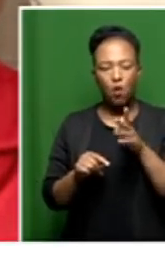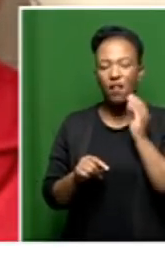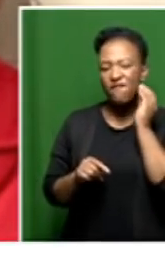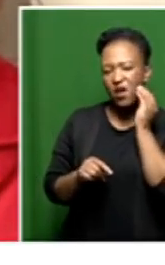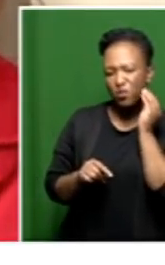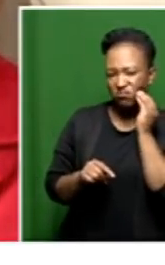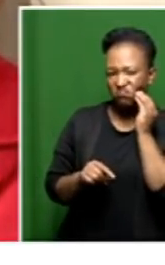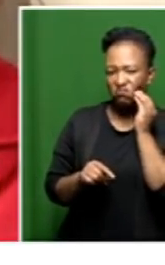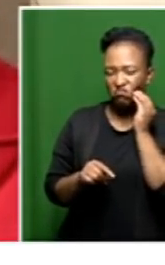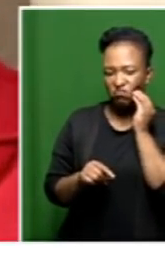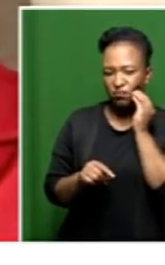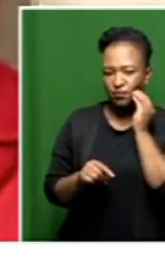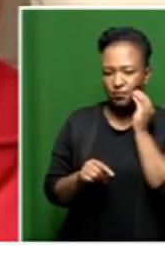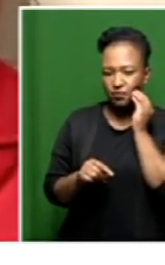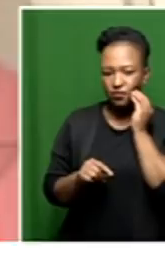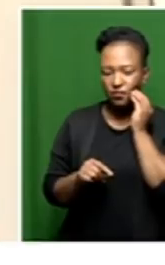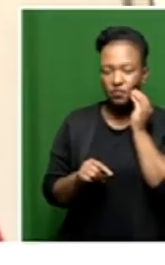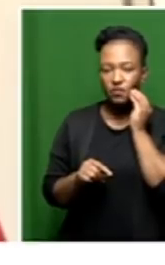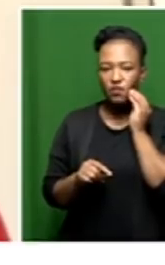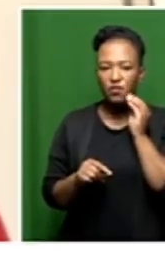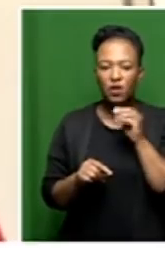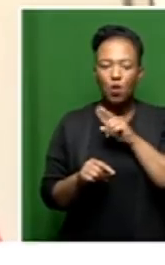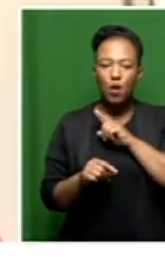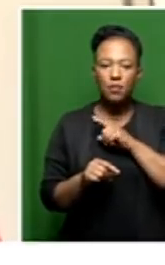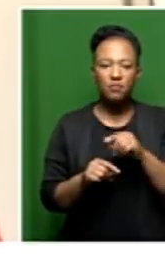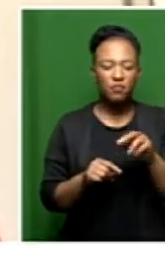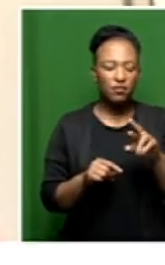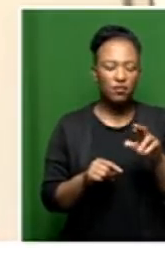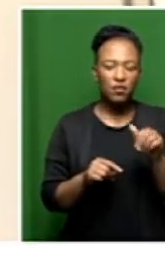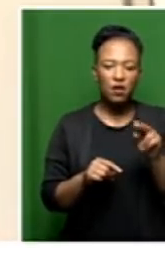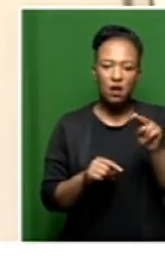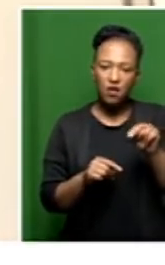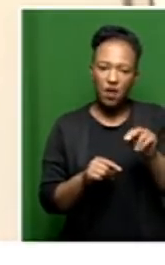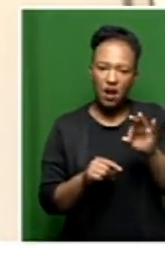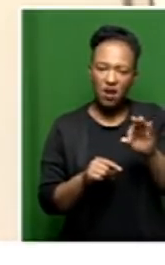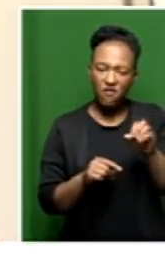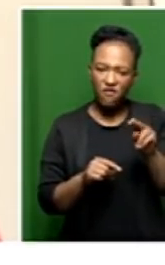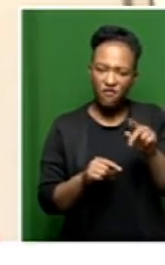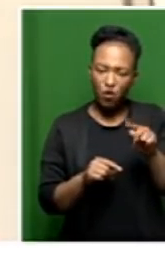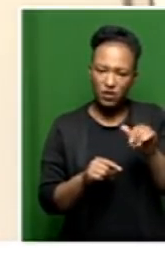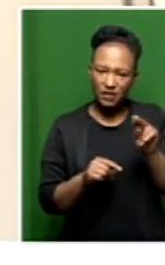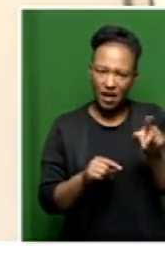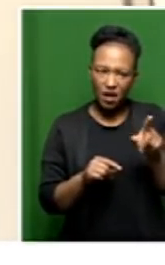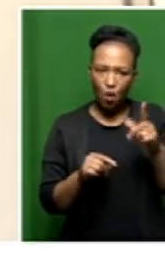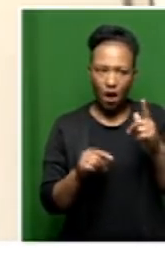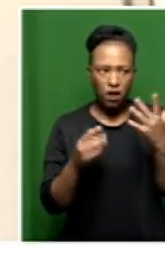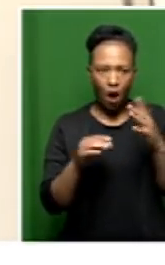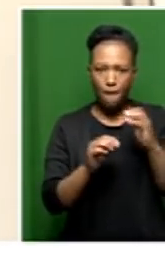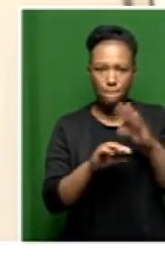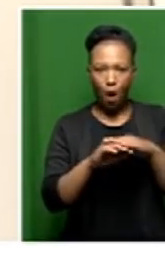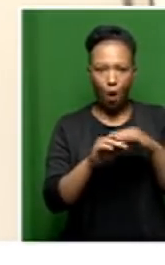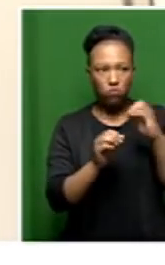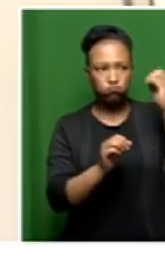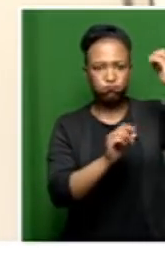out from maybe with this Renfontein being in the spotlight, perhaps I